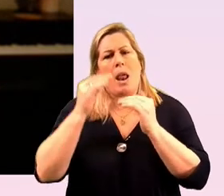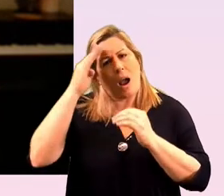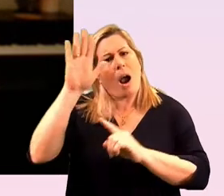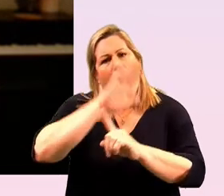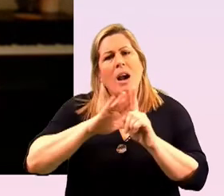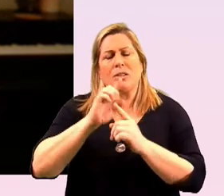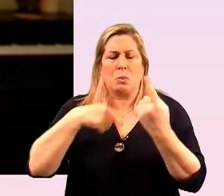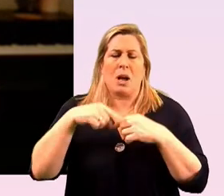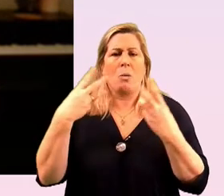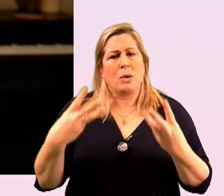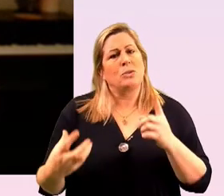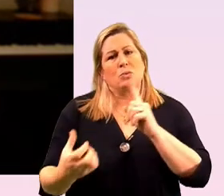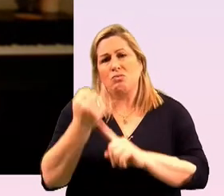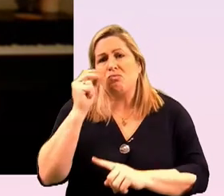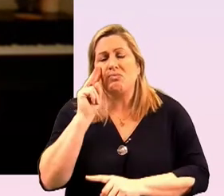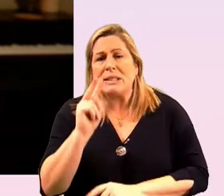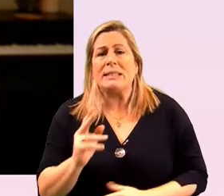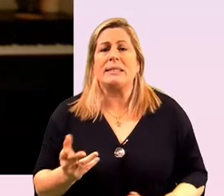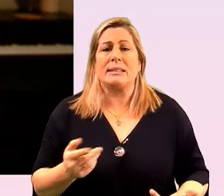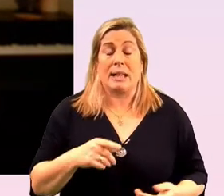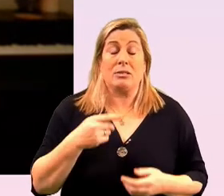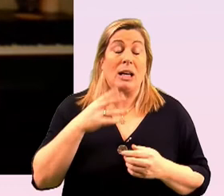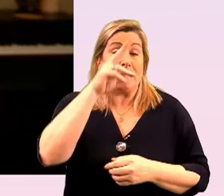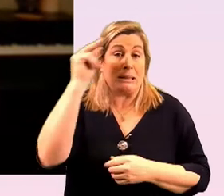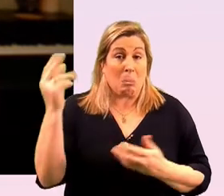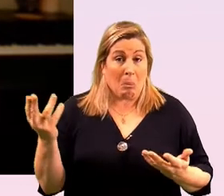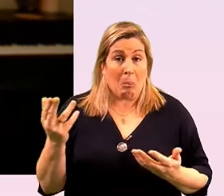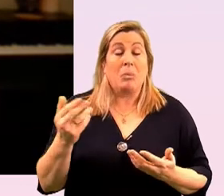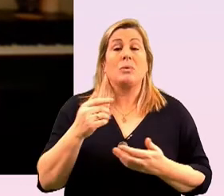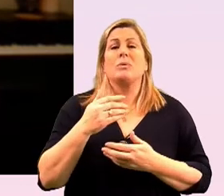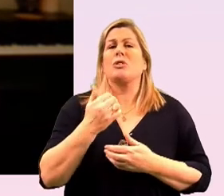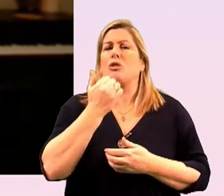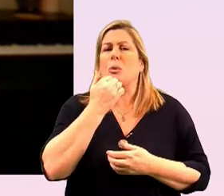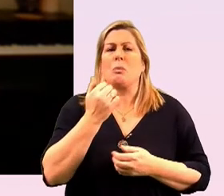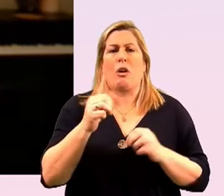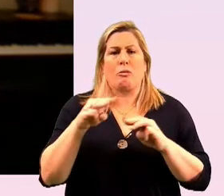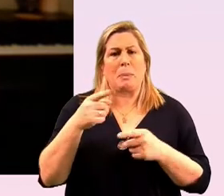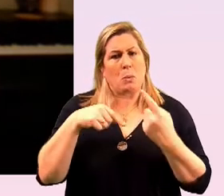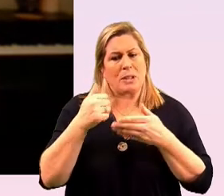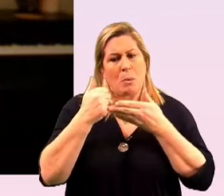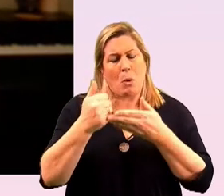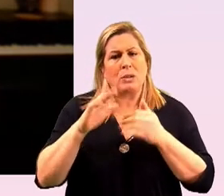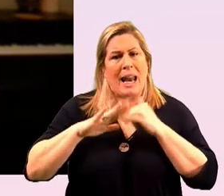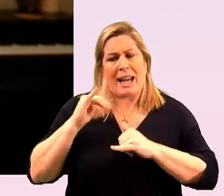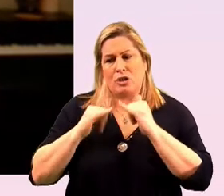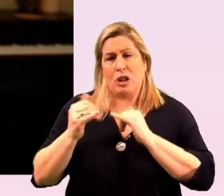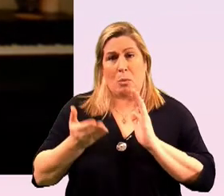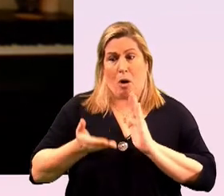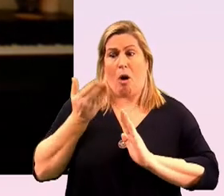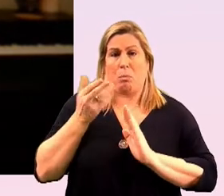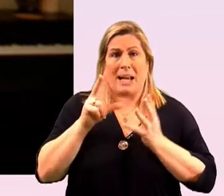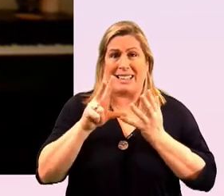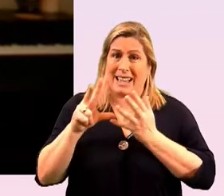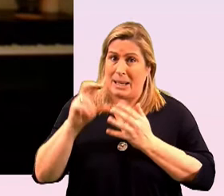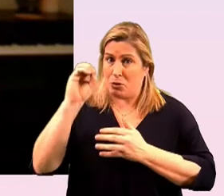and to give you kind of an illustration of it um the number of people we supported last year was up 88 on the previous